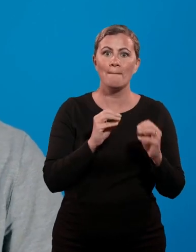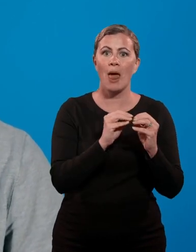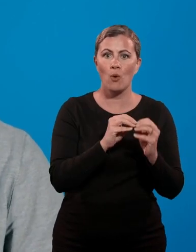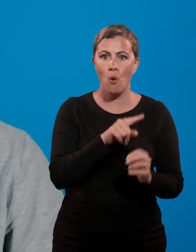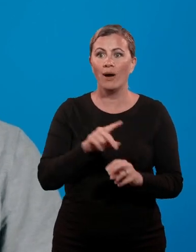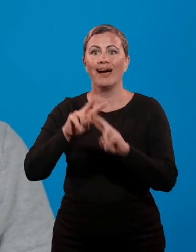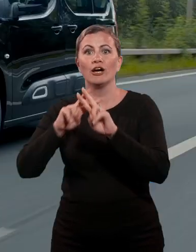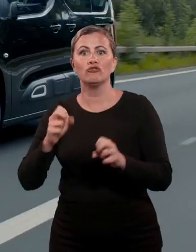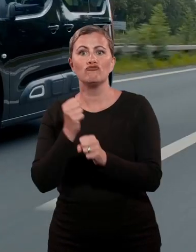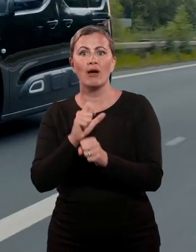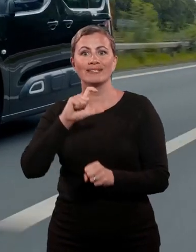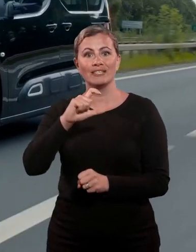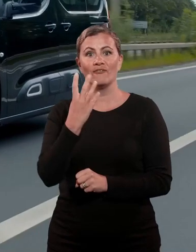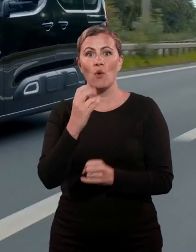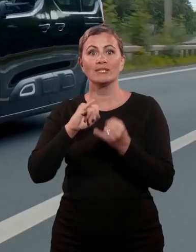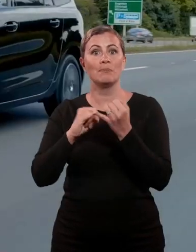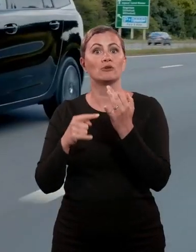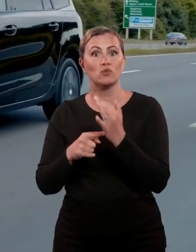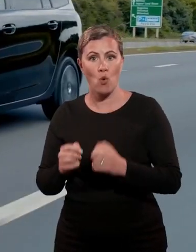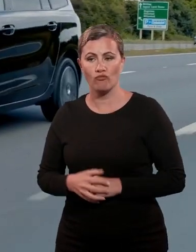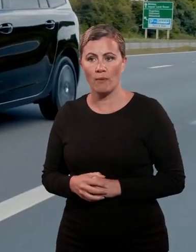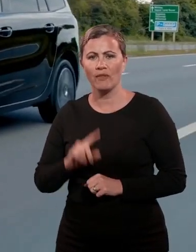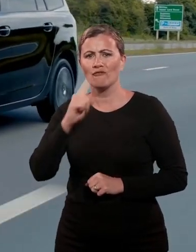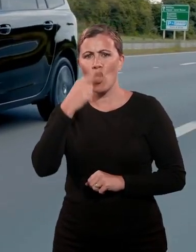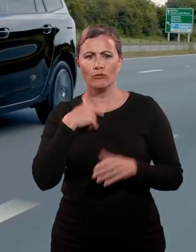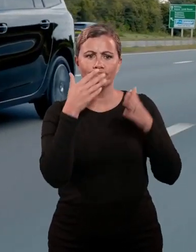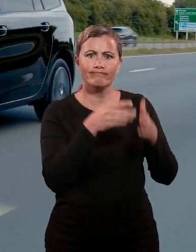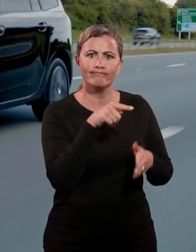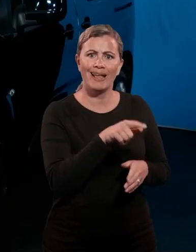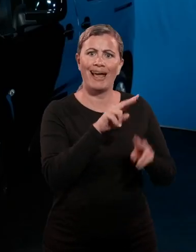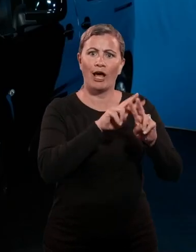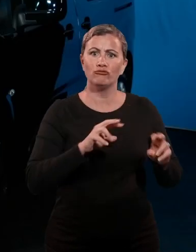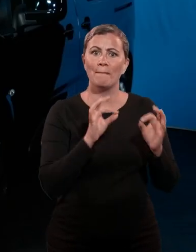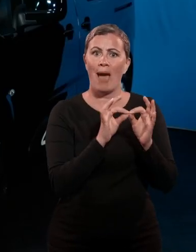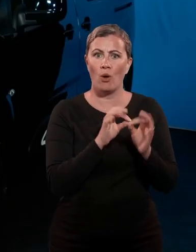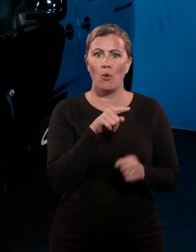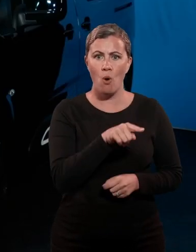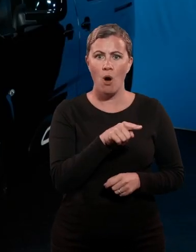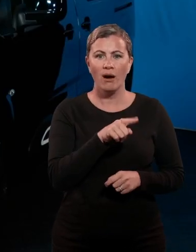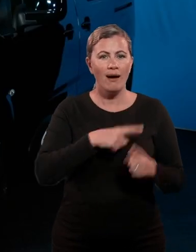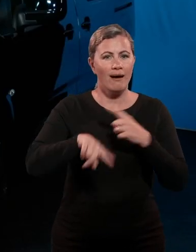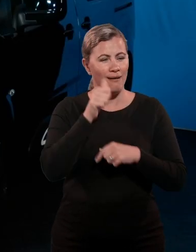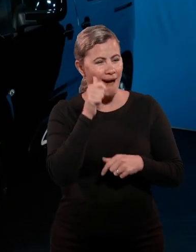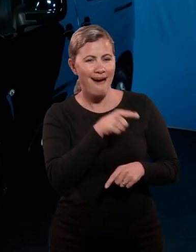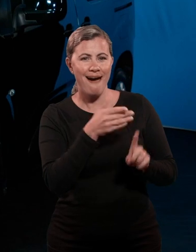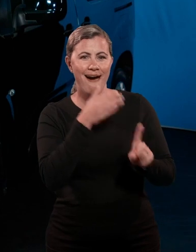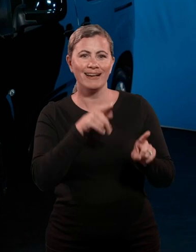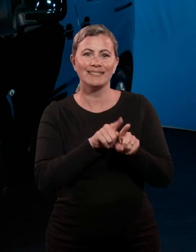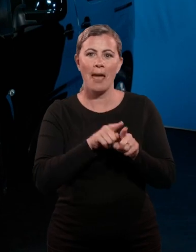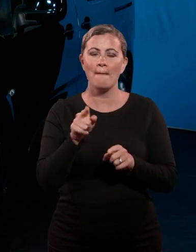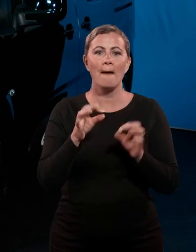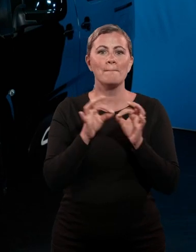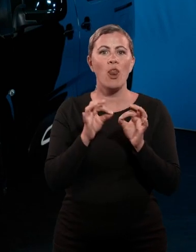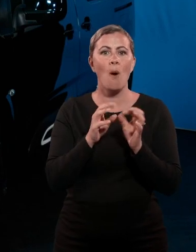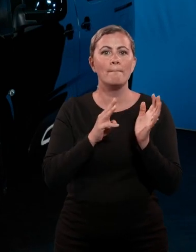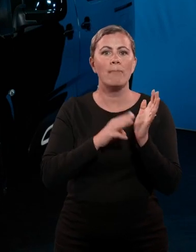of these qualities. Citroen Berlingo and Citroen Grand C4 Space Tourer. Let's start with Citroen Berlingo, a familiar sight